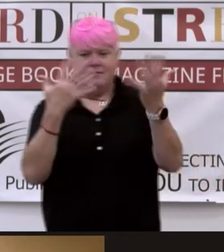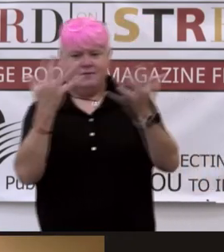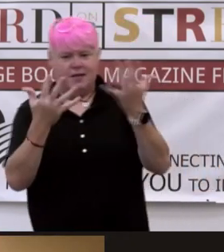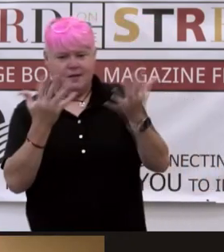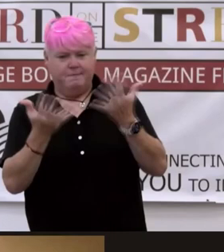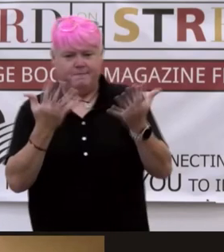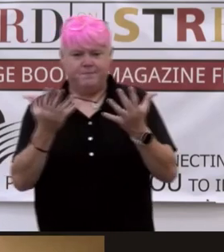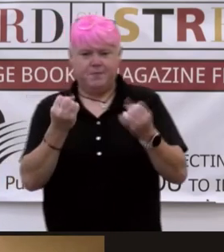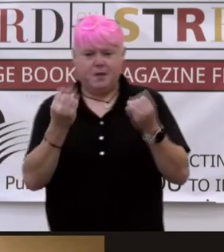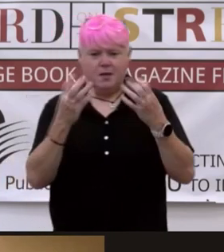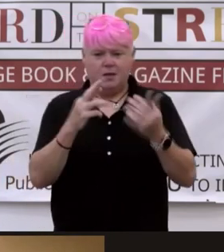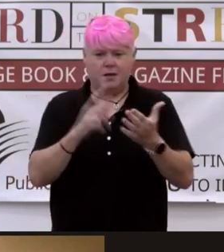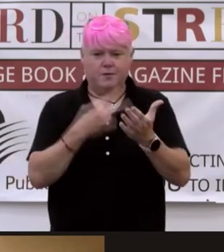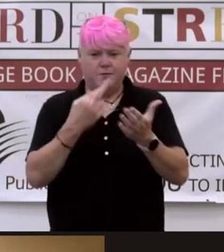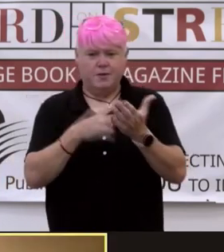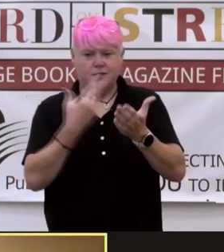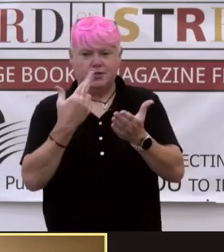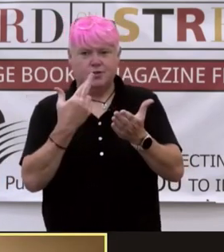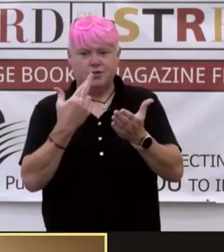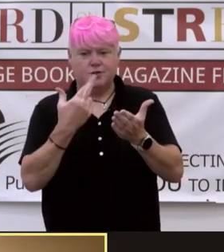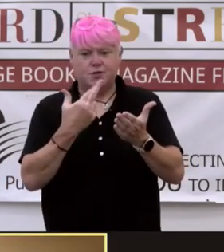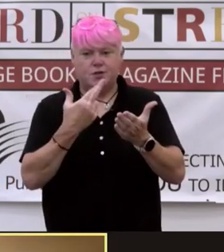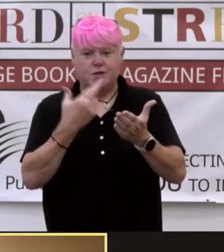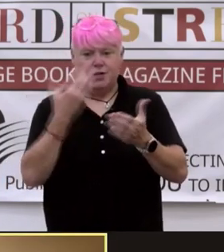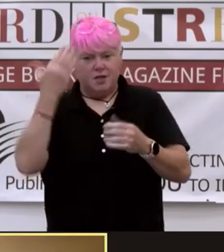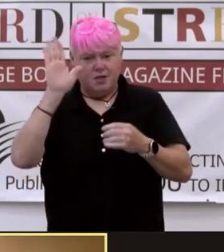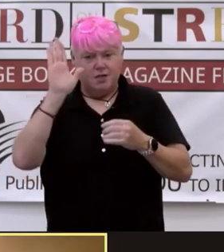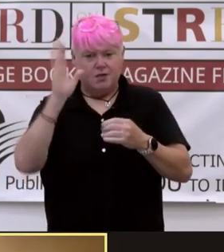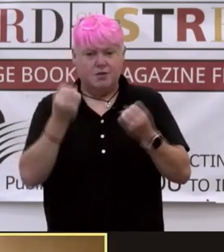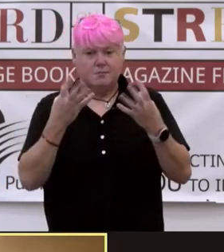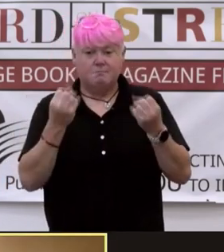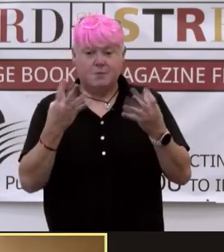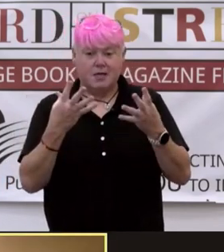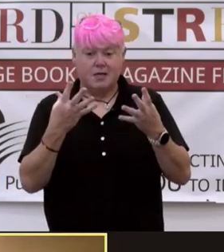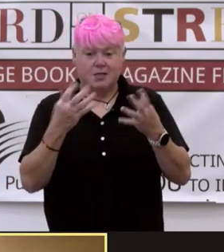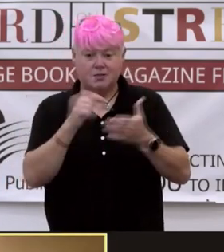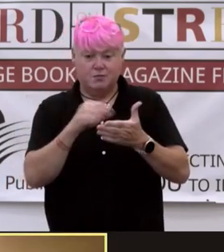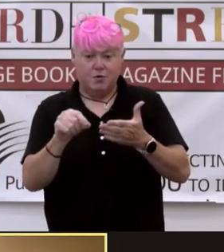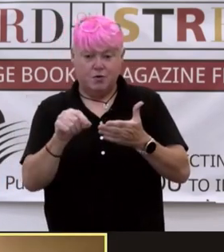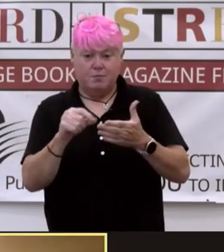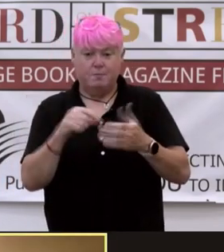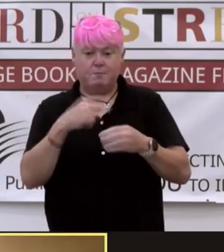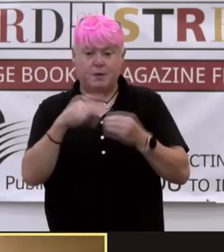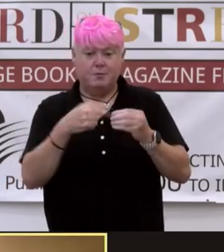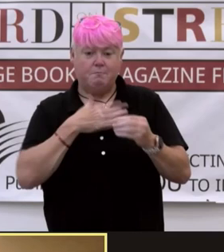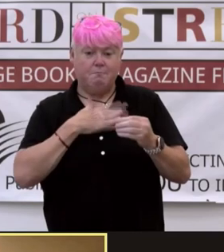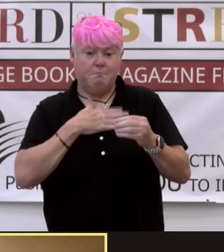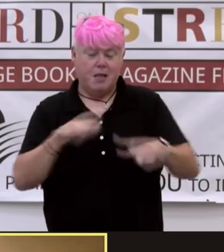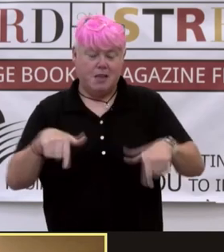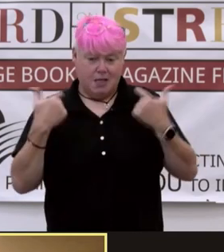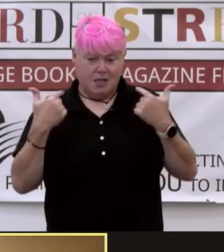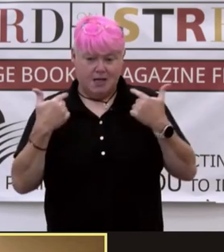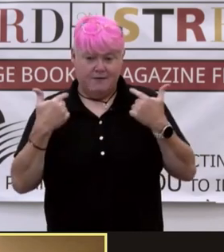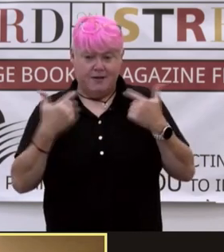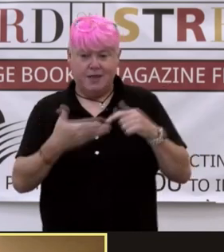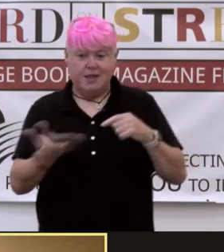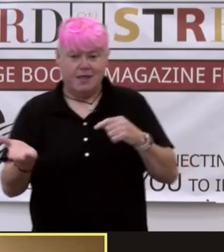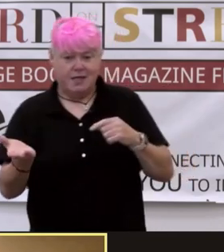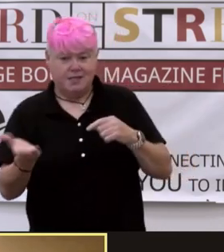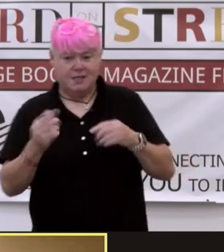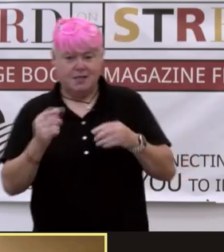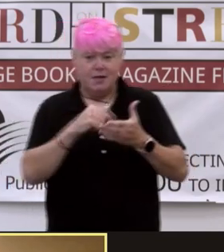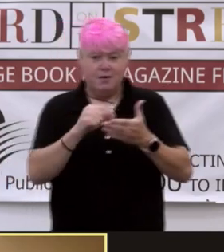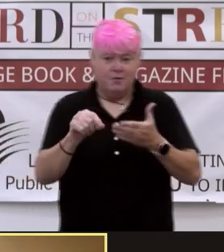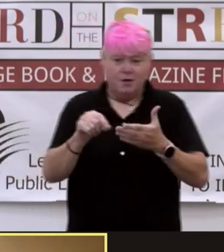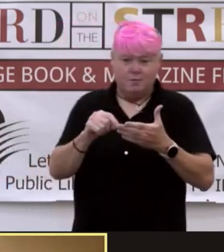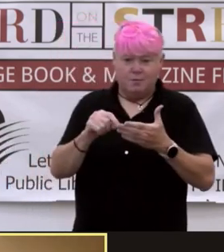A lot of the research. I didn't do as much research as that I wrote about my own life. And these things I wrote about the jinn. Muslims